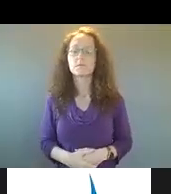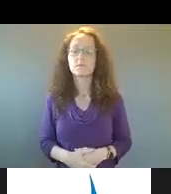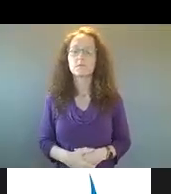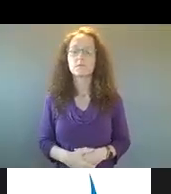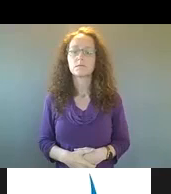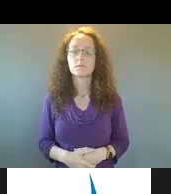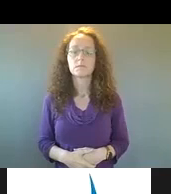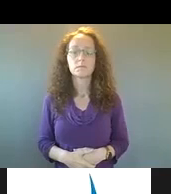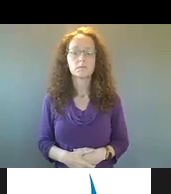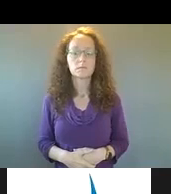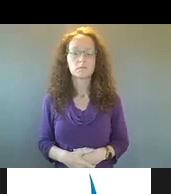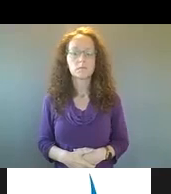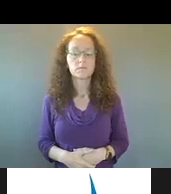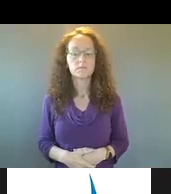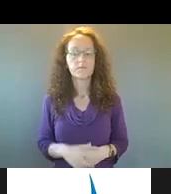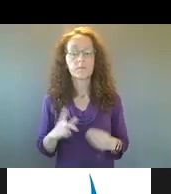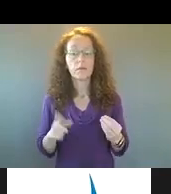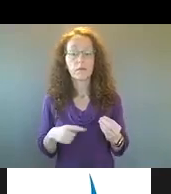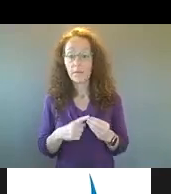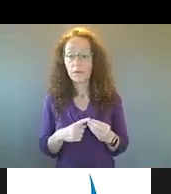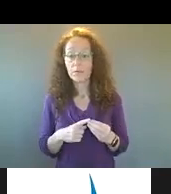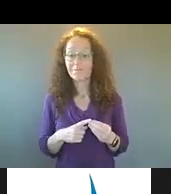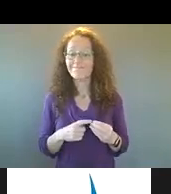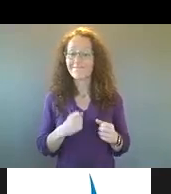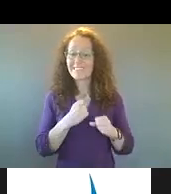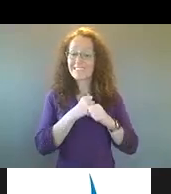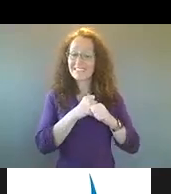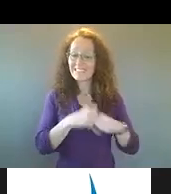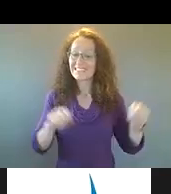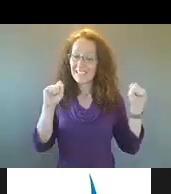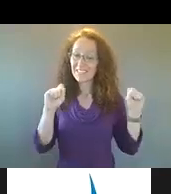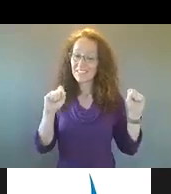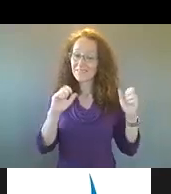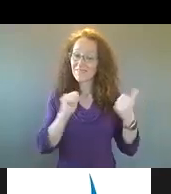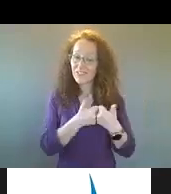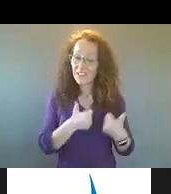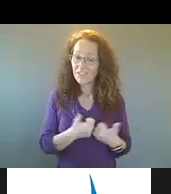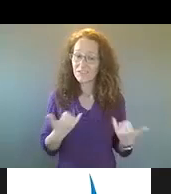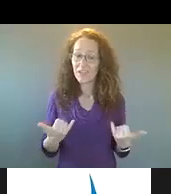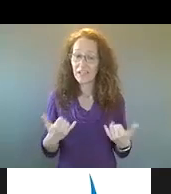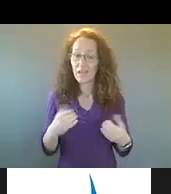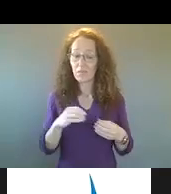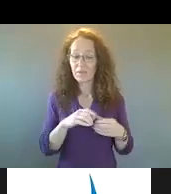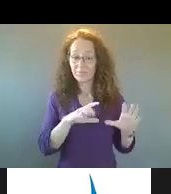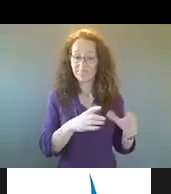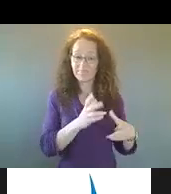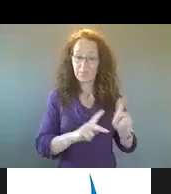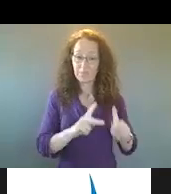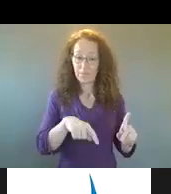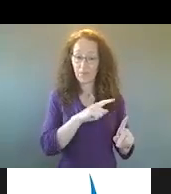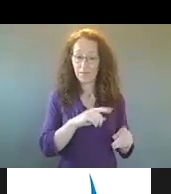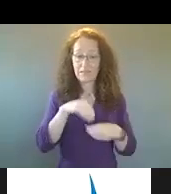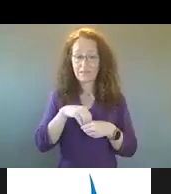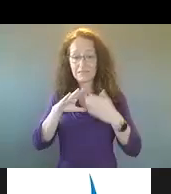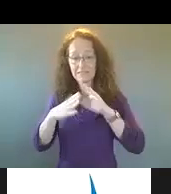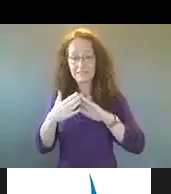and that is, um, around some of the safety challenges that, uh, community is experiencing right now in the city, um, with respect